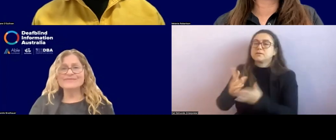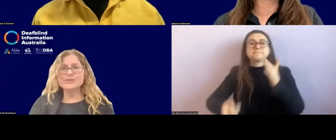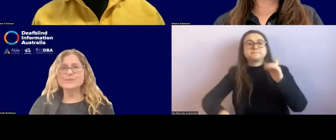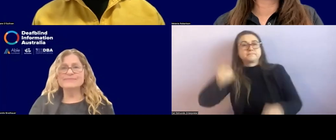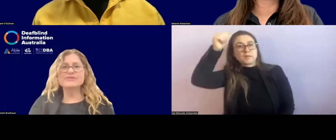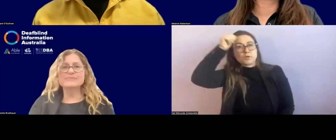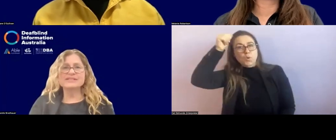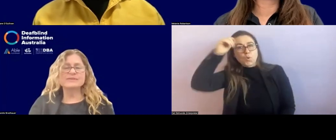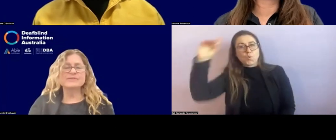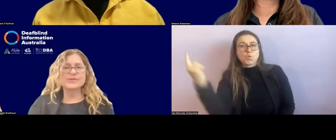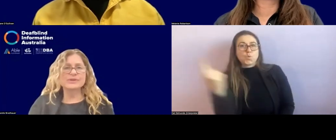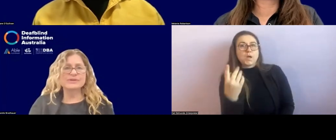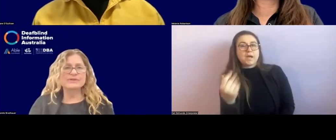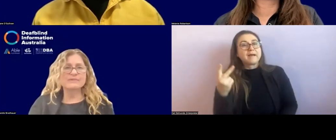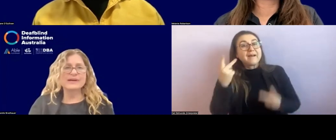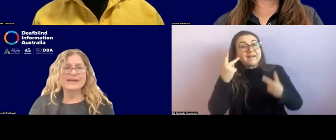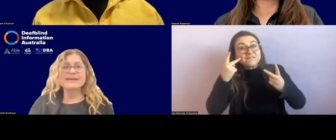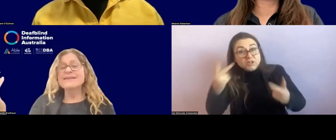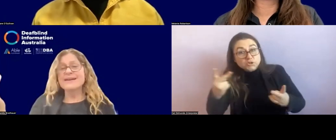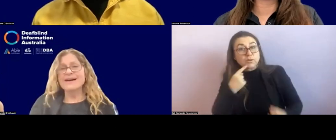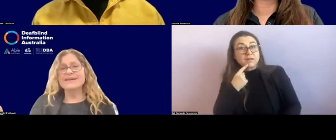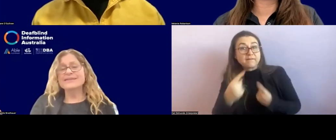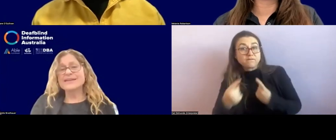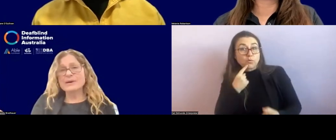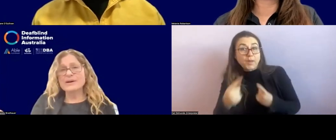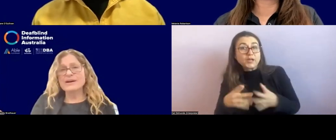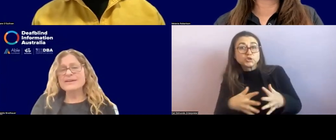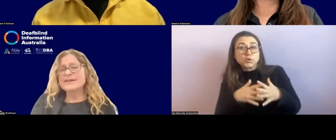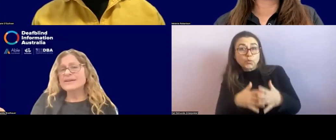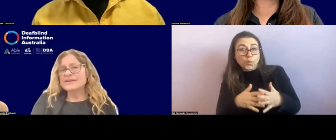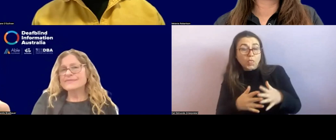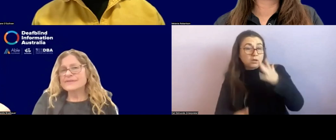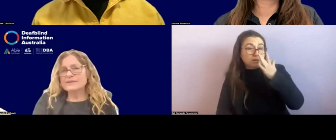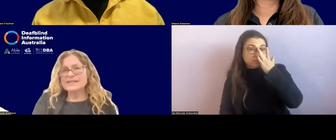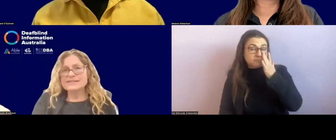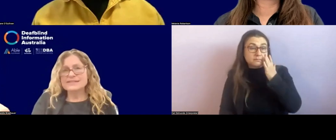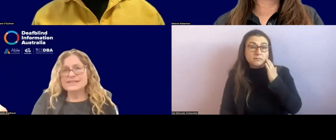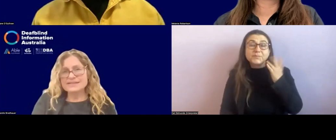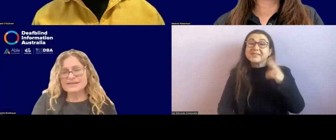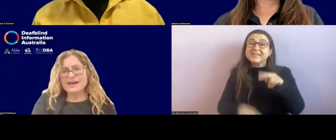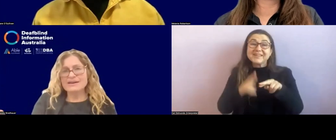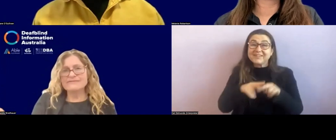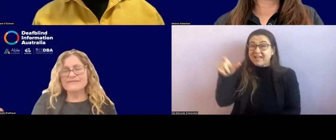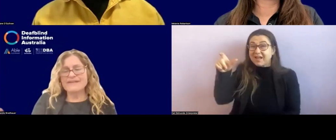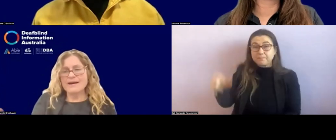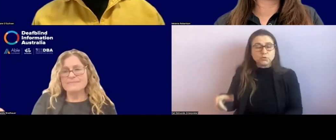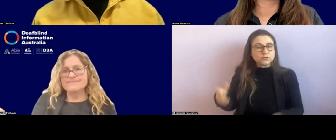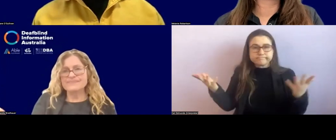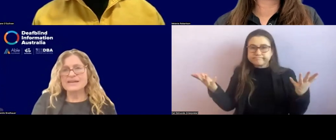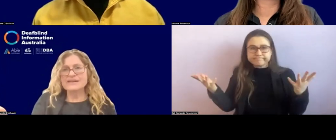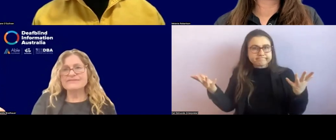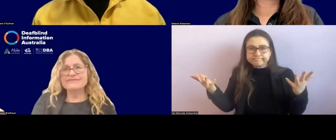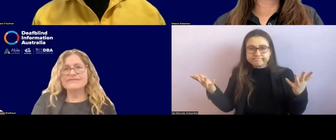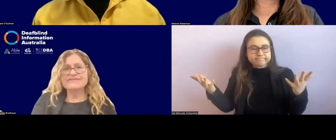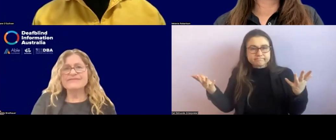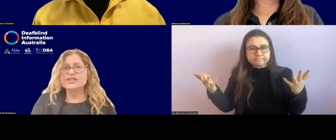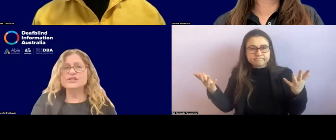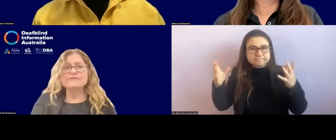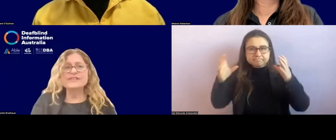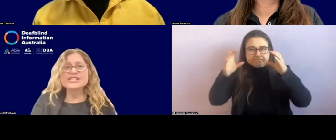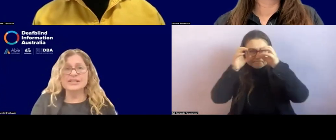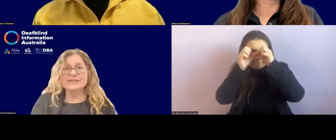to that visual information, to know that we're, uh, nearby. If the learner doesn't have, um, enough